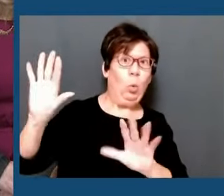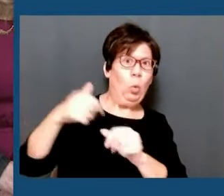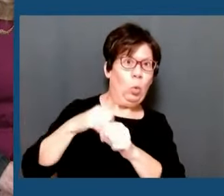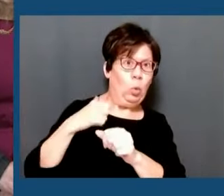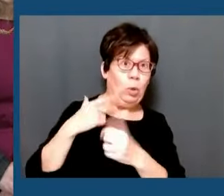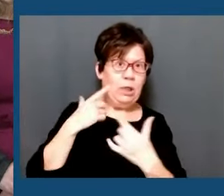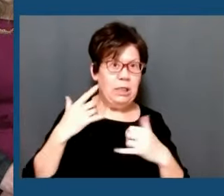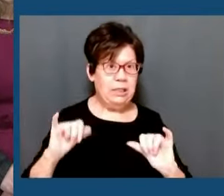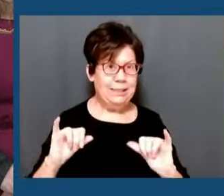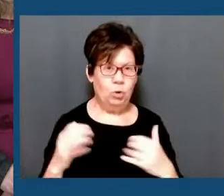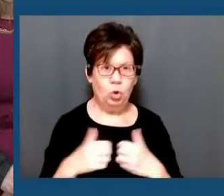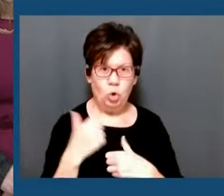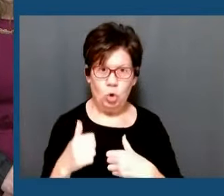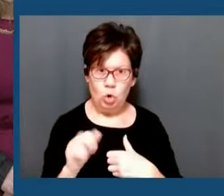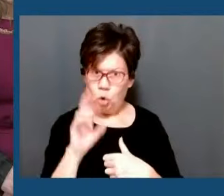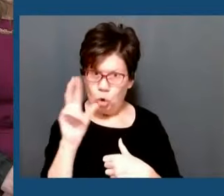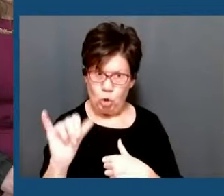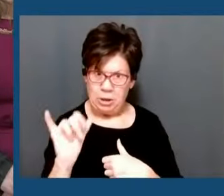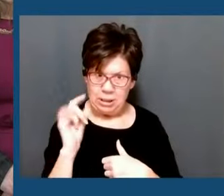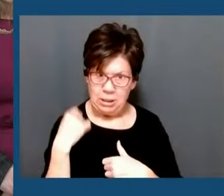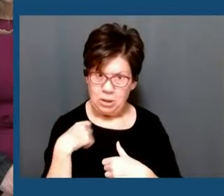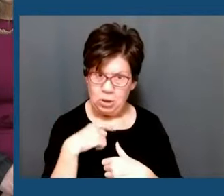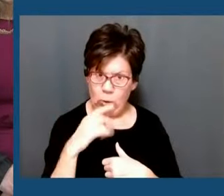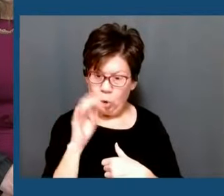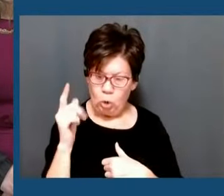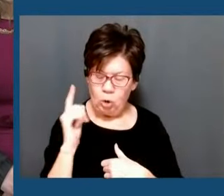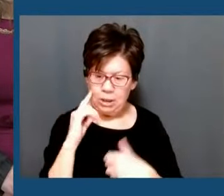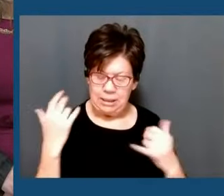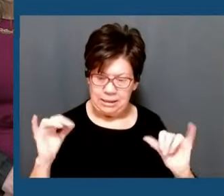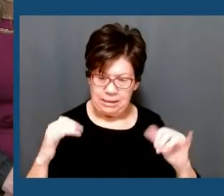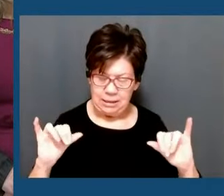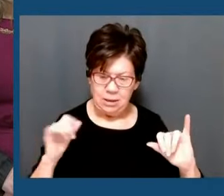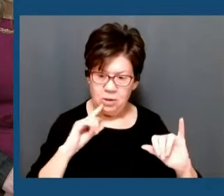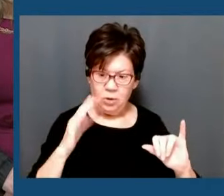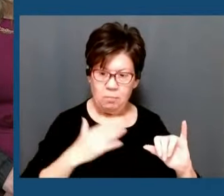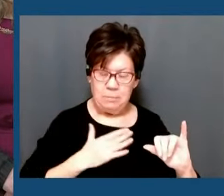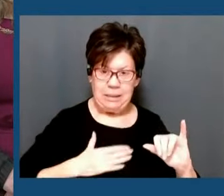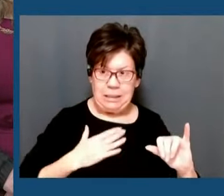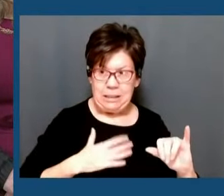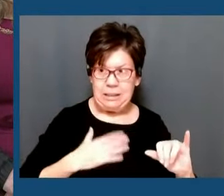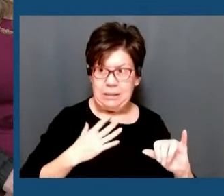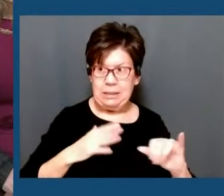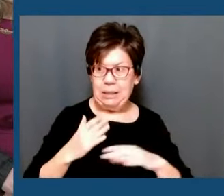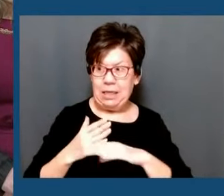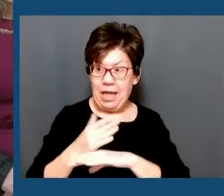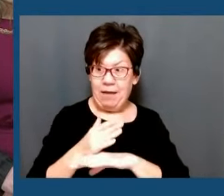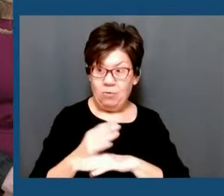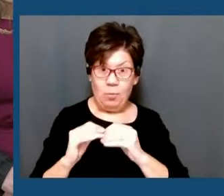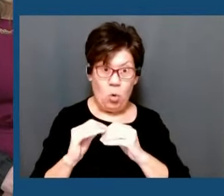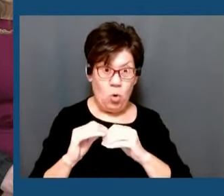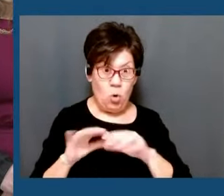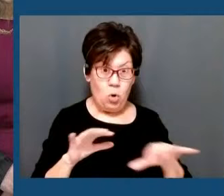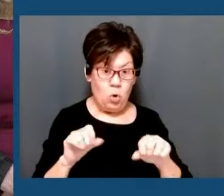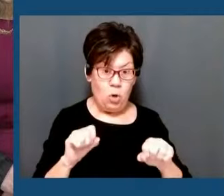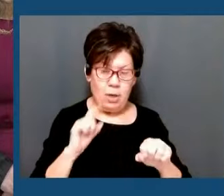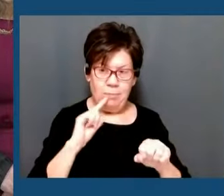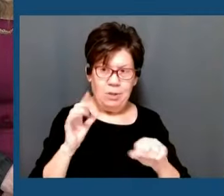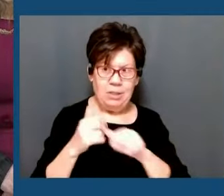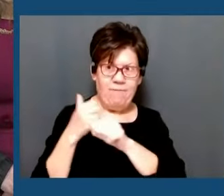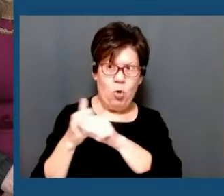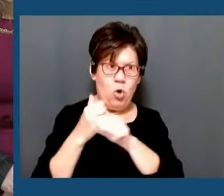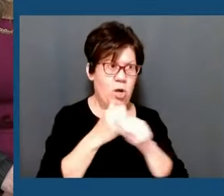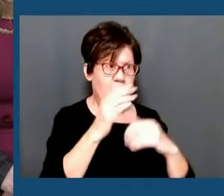but if there is an after effect, please stay away from buildings that especially are high-rises. If you hear shifting or any